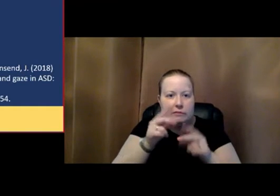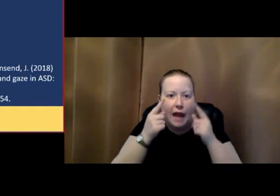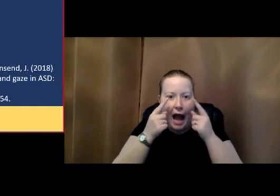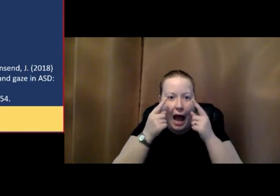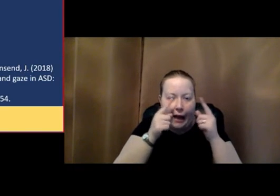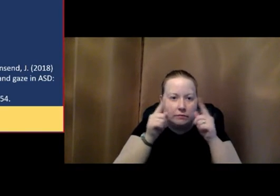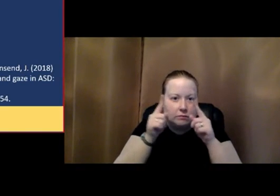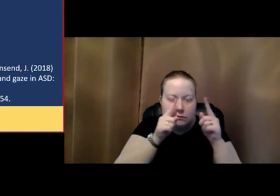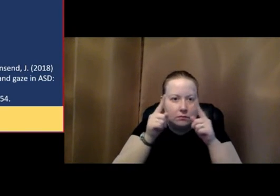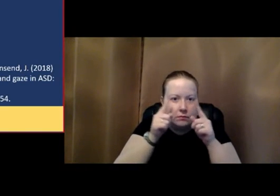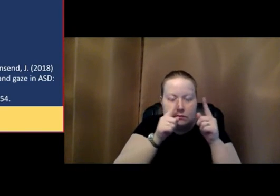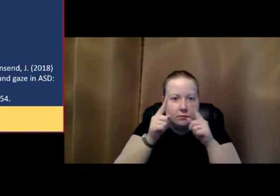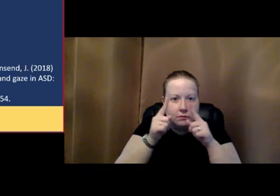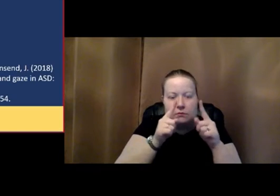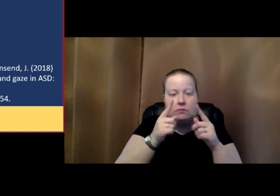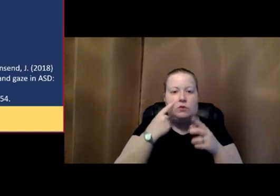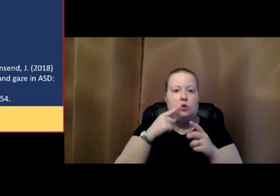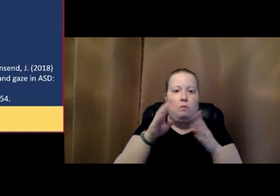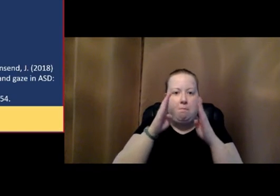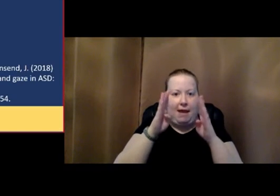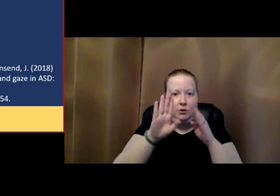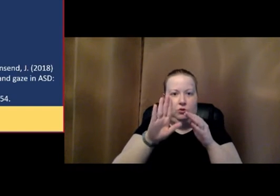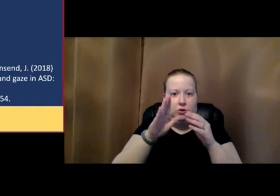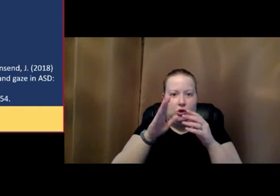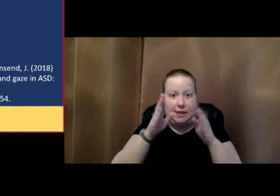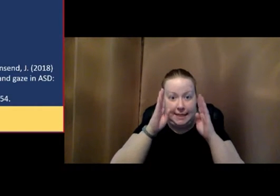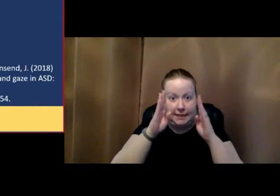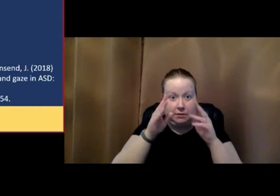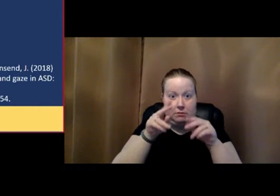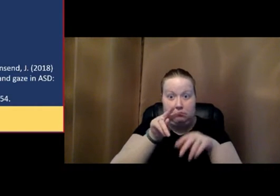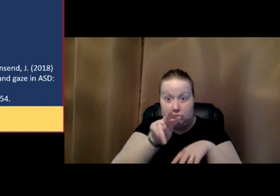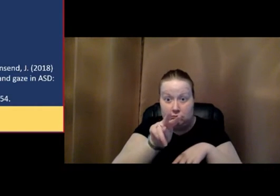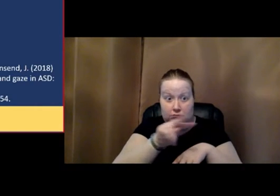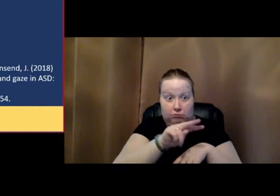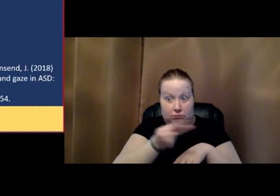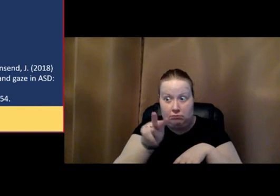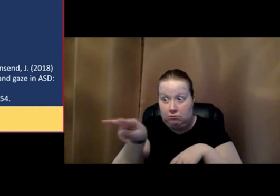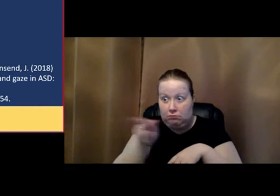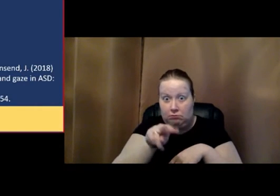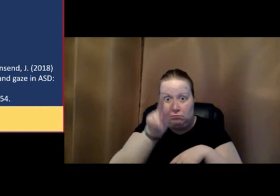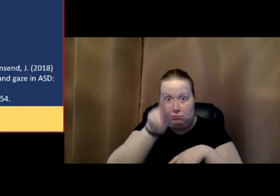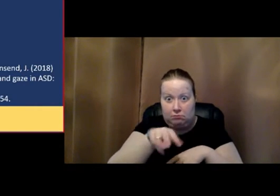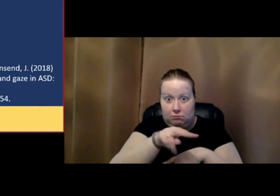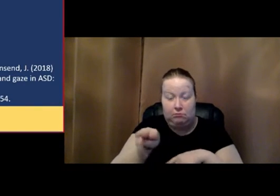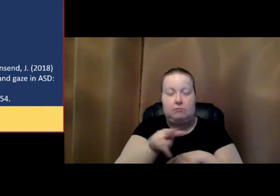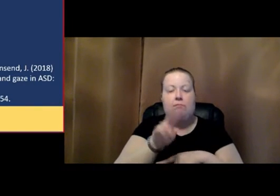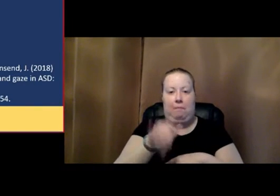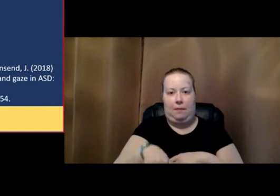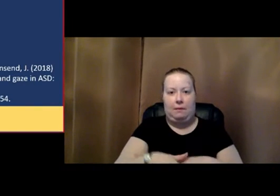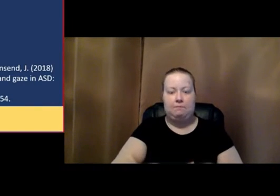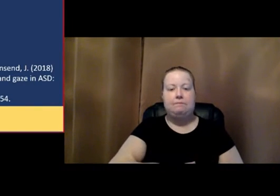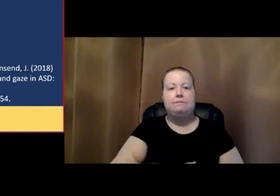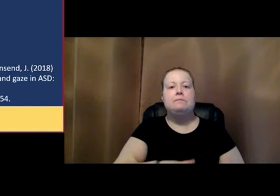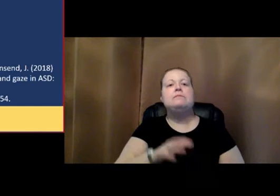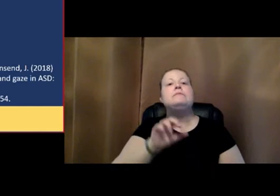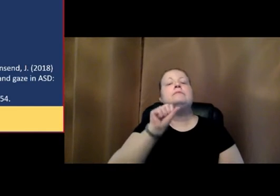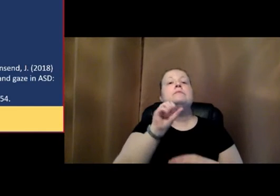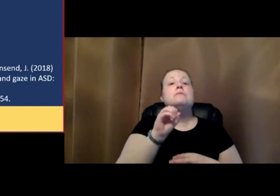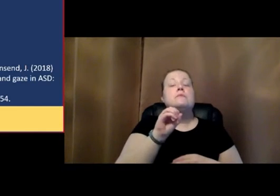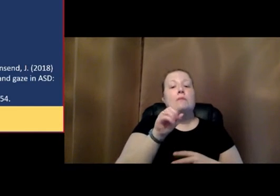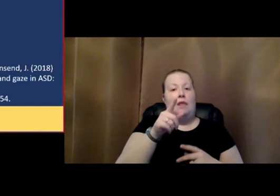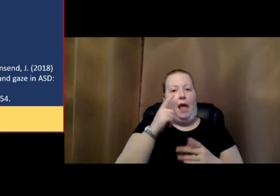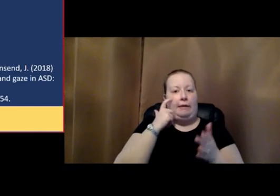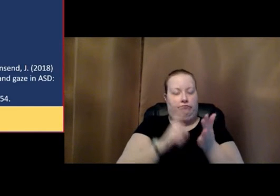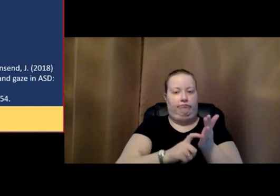measure attention. So working with sighted children, they identified a number of areas of gaze